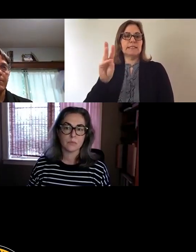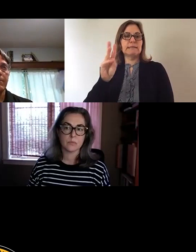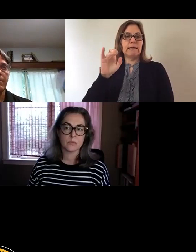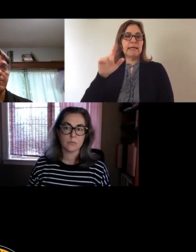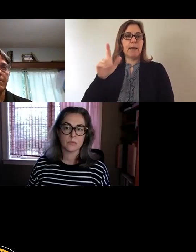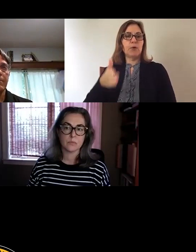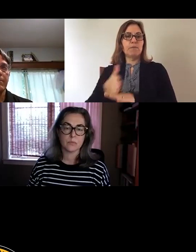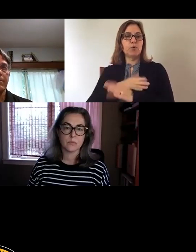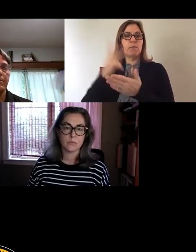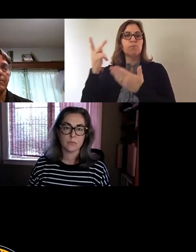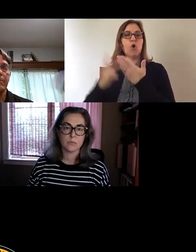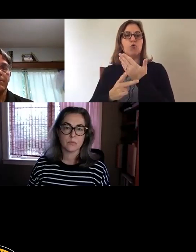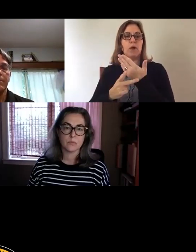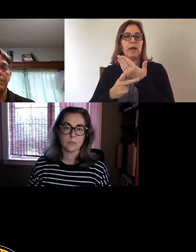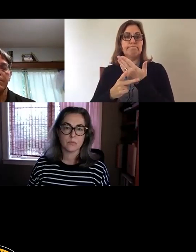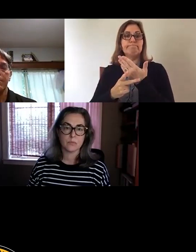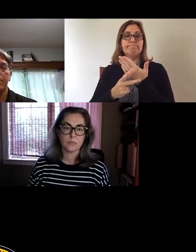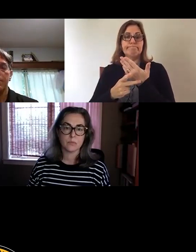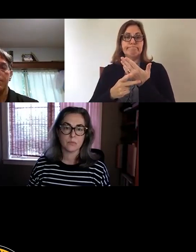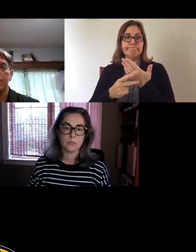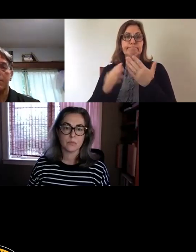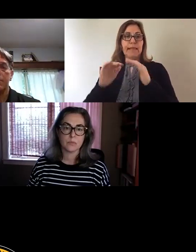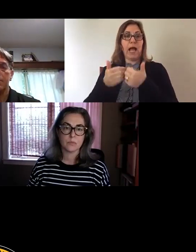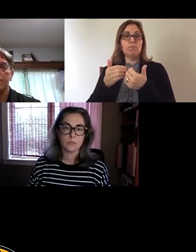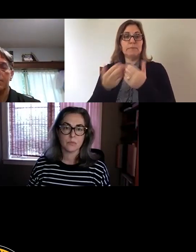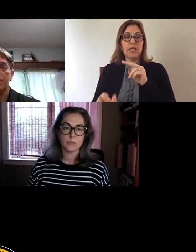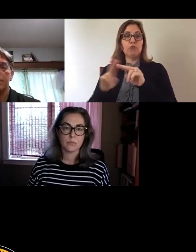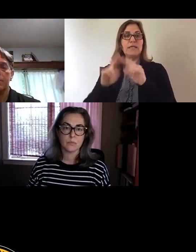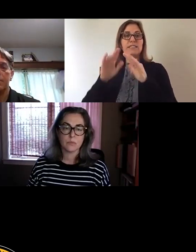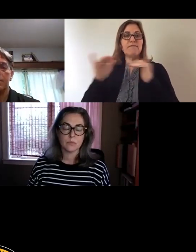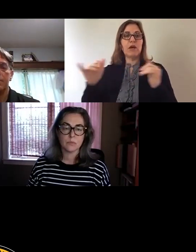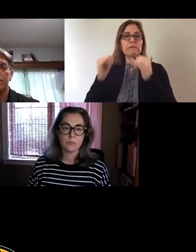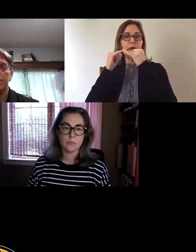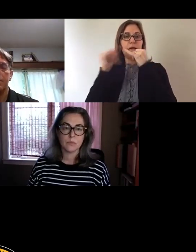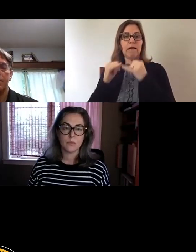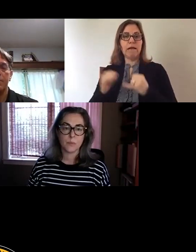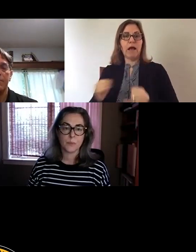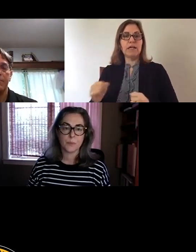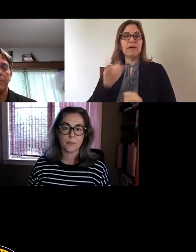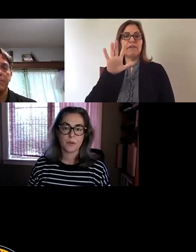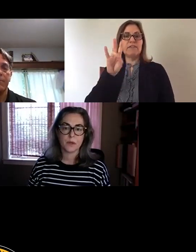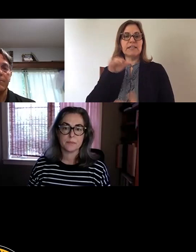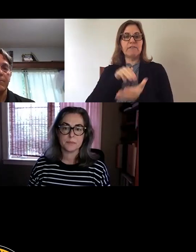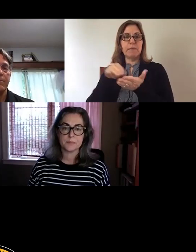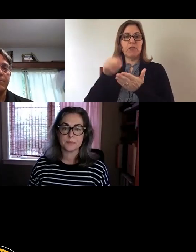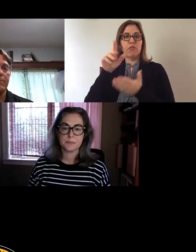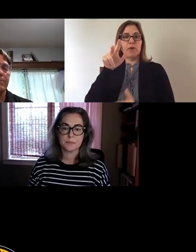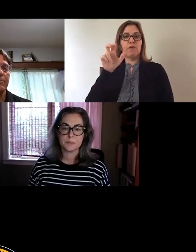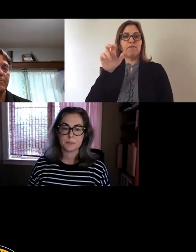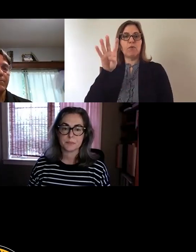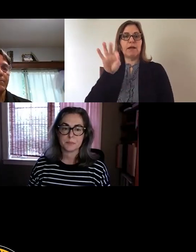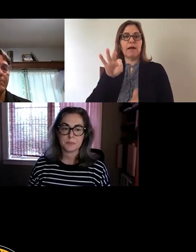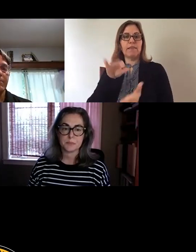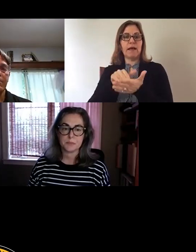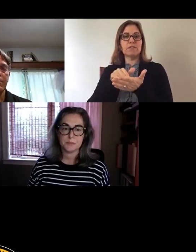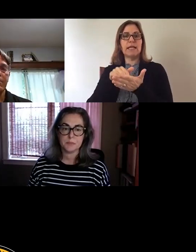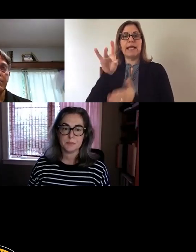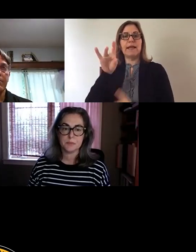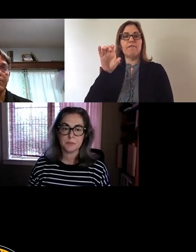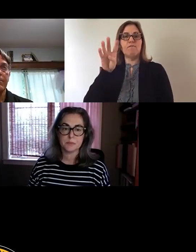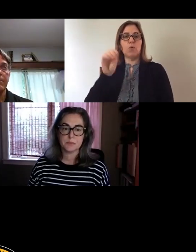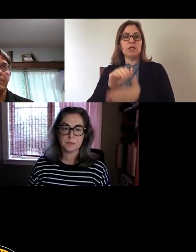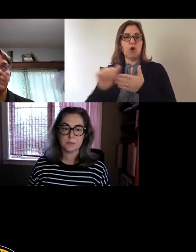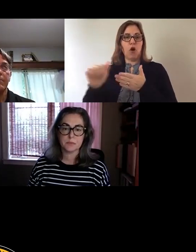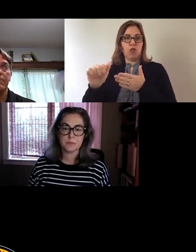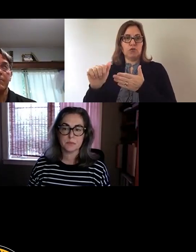Improvement Program by increasing various line items by $57,349,840